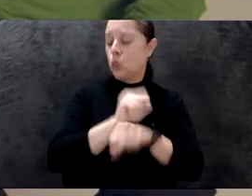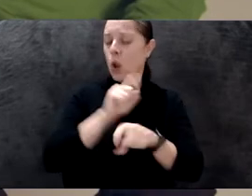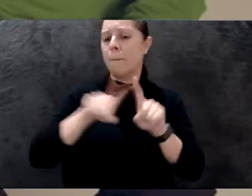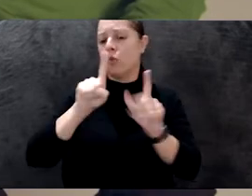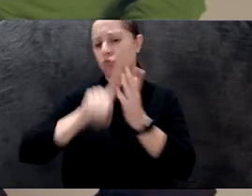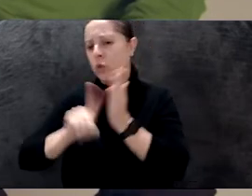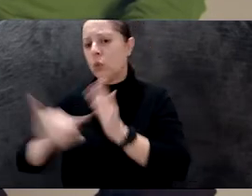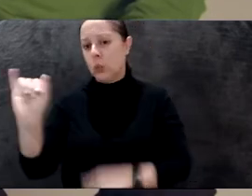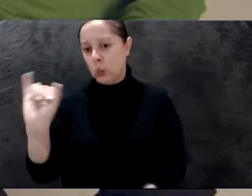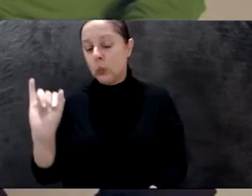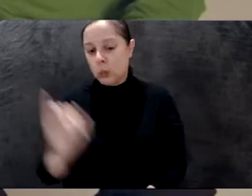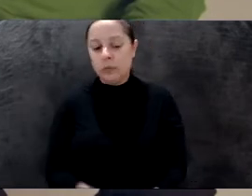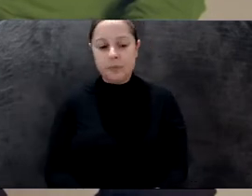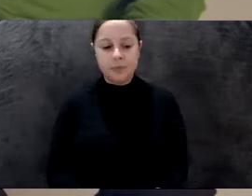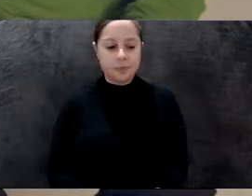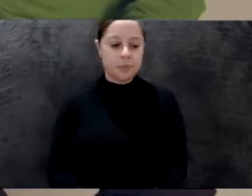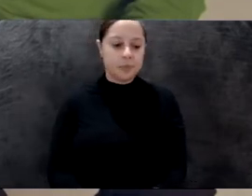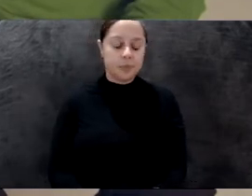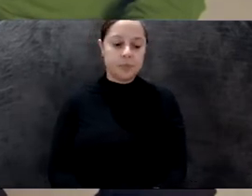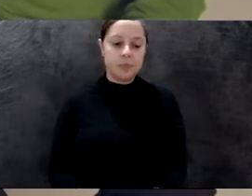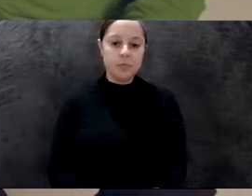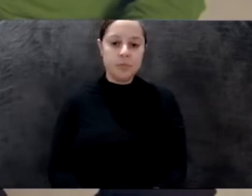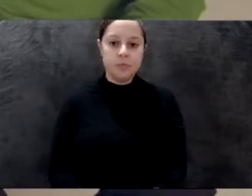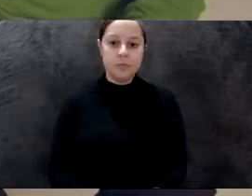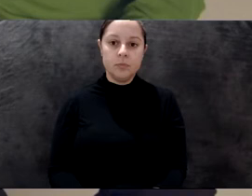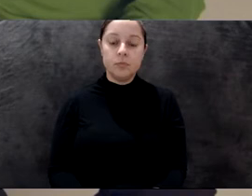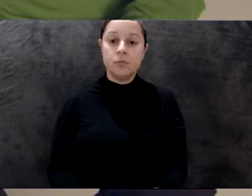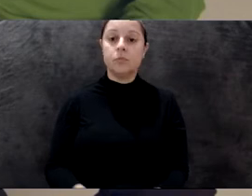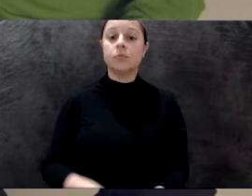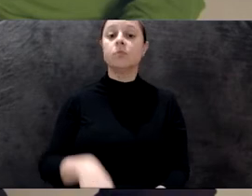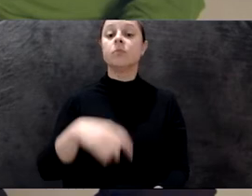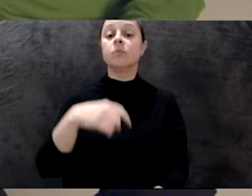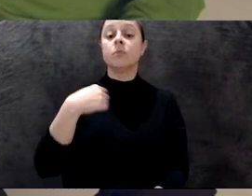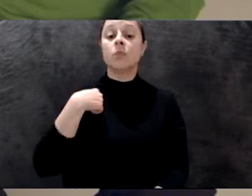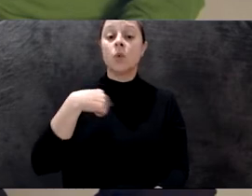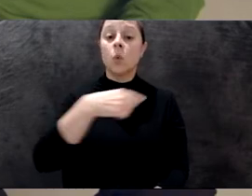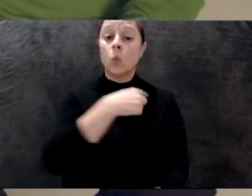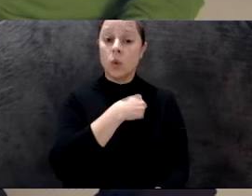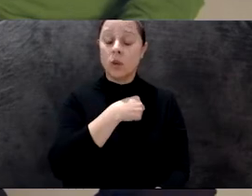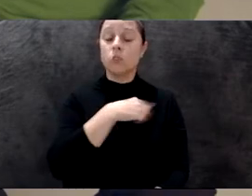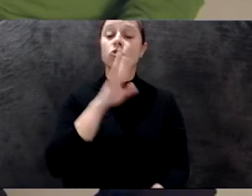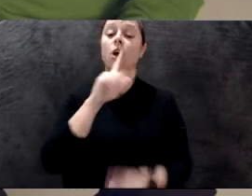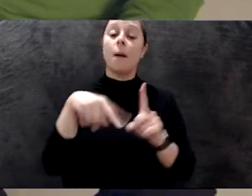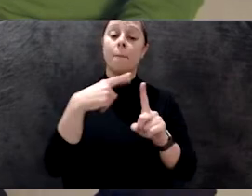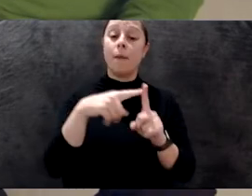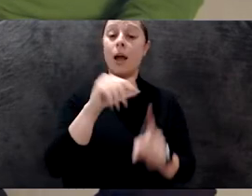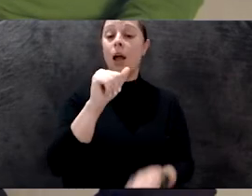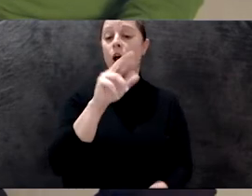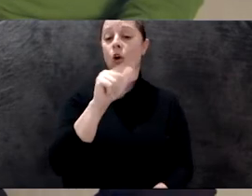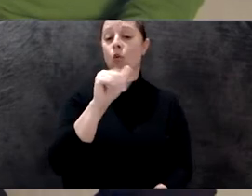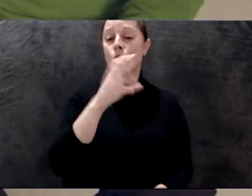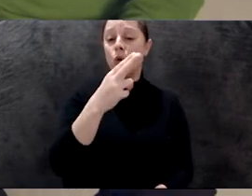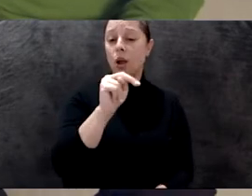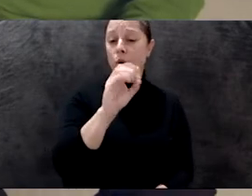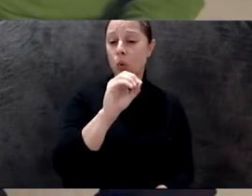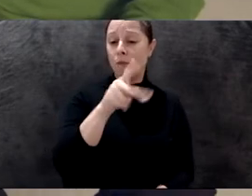the Anthropocene to the Aerocene, but it's also from arachnophobia to arachnophilia, which